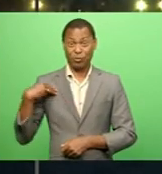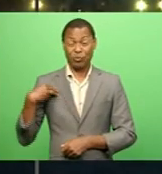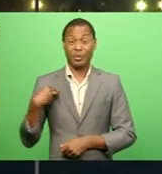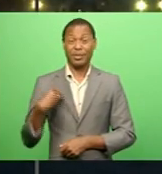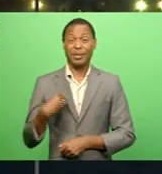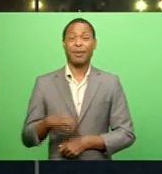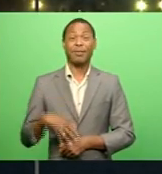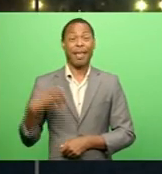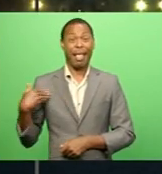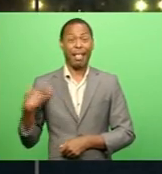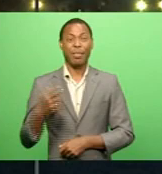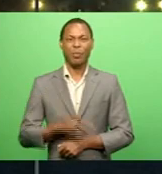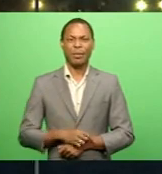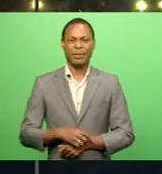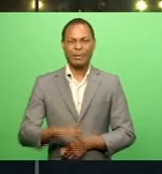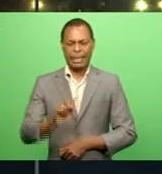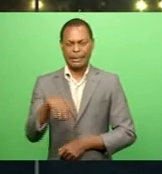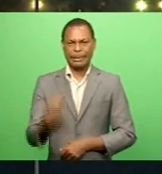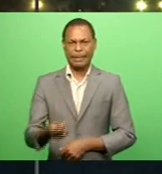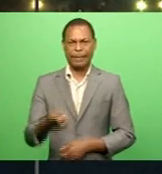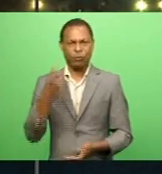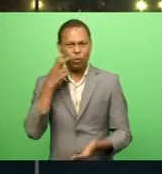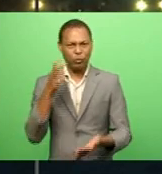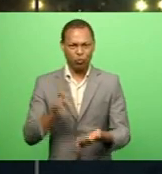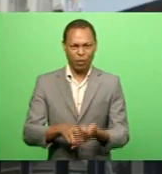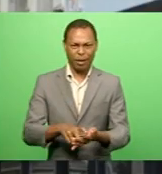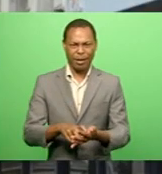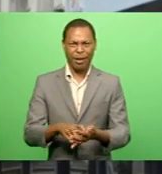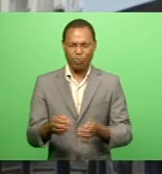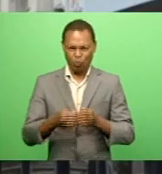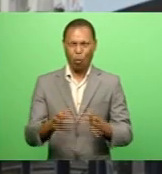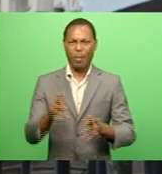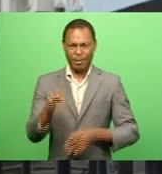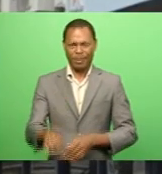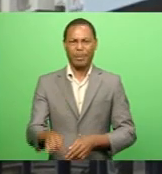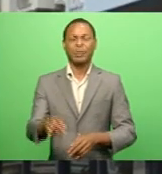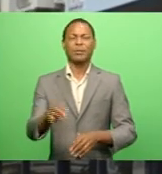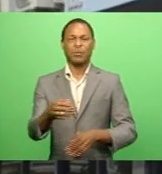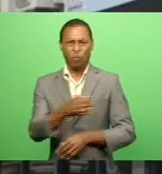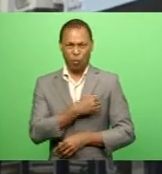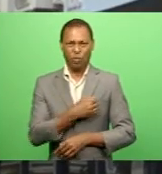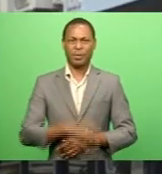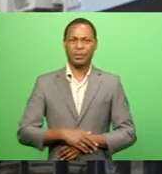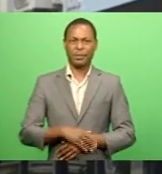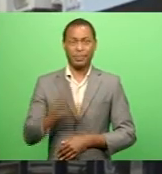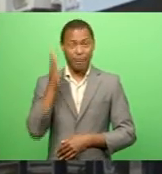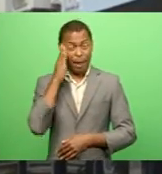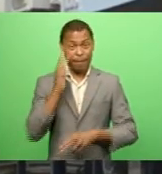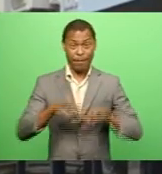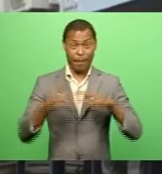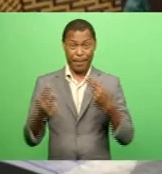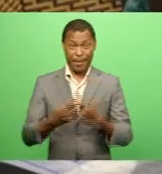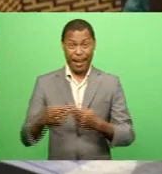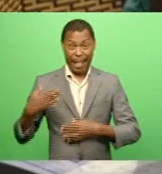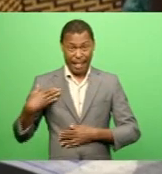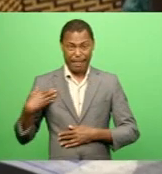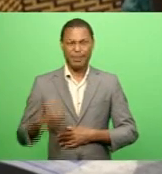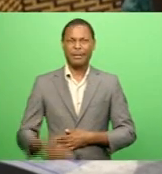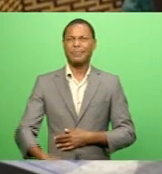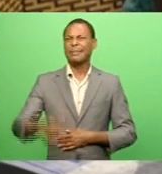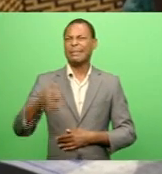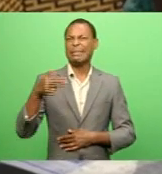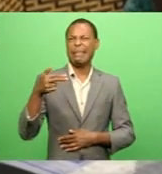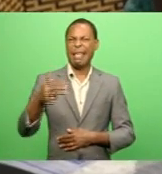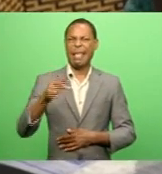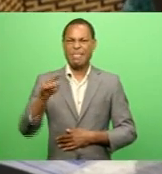-registration For the COVID-19 vaccine this morning Head of Family Health Dr. Rachel Devi says around 8,000 people have so